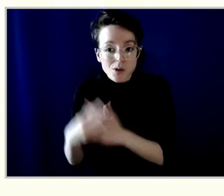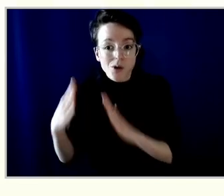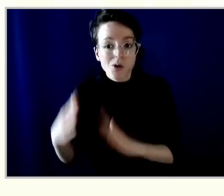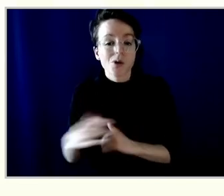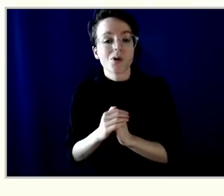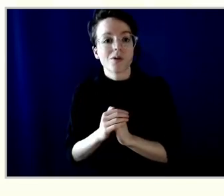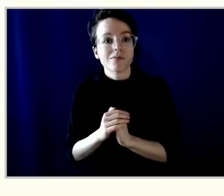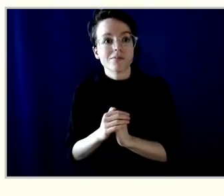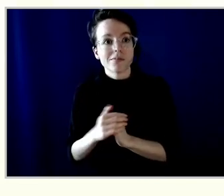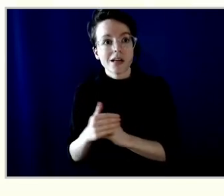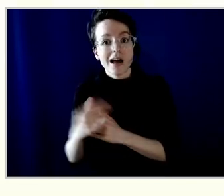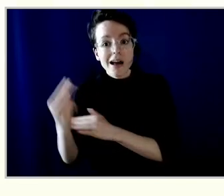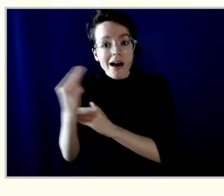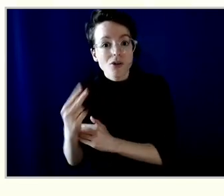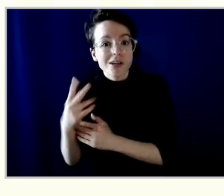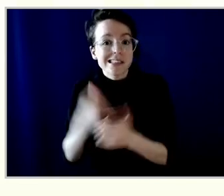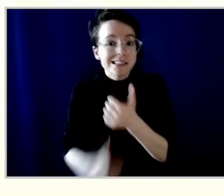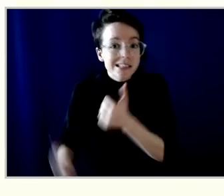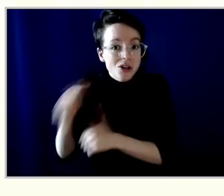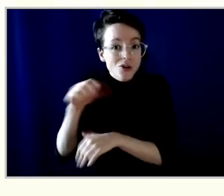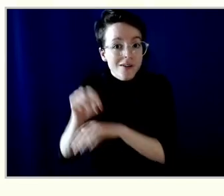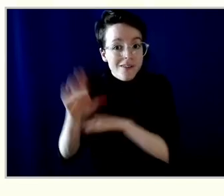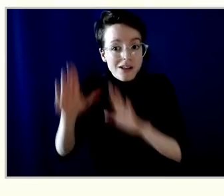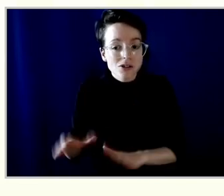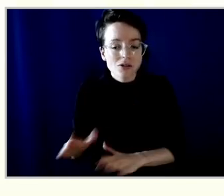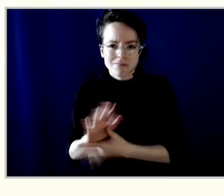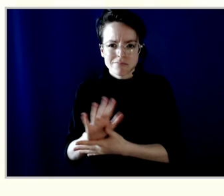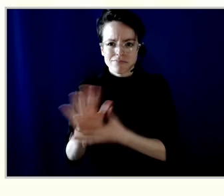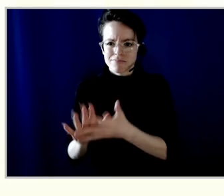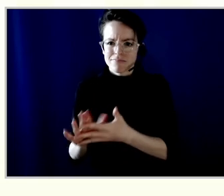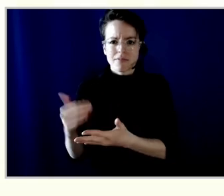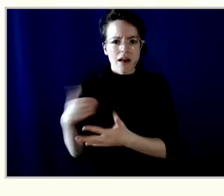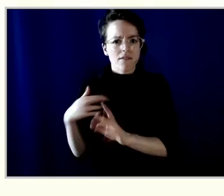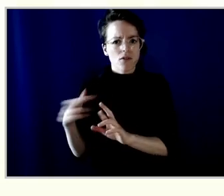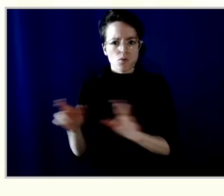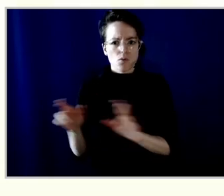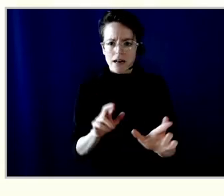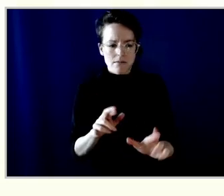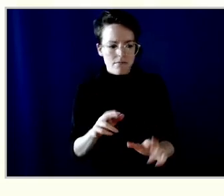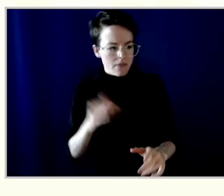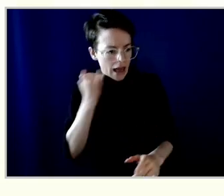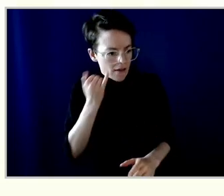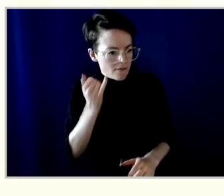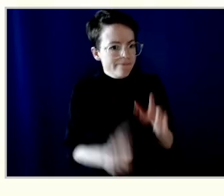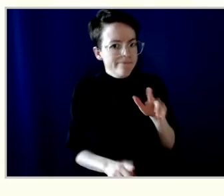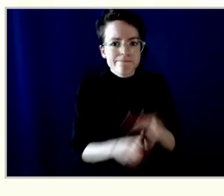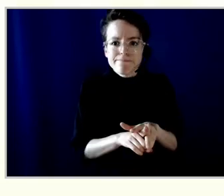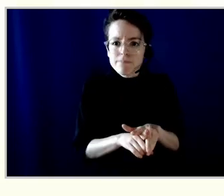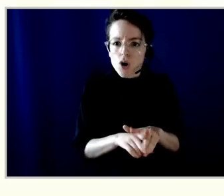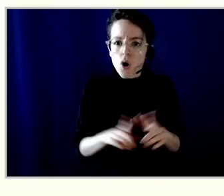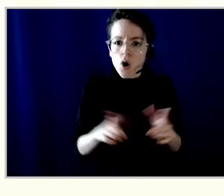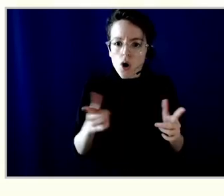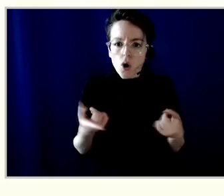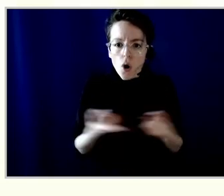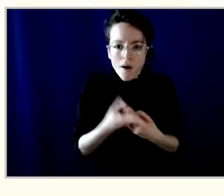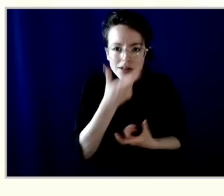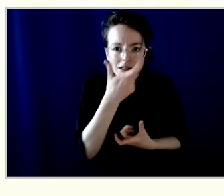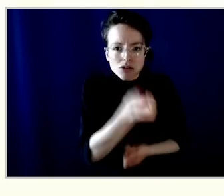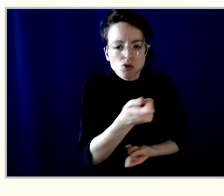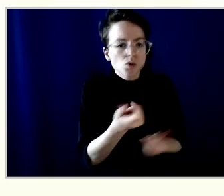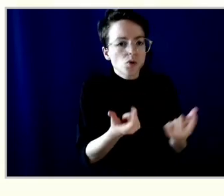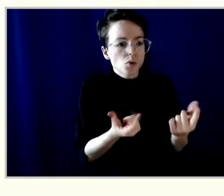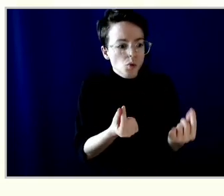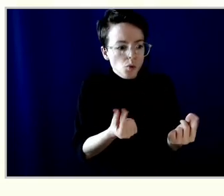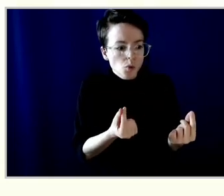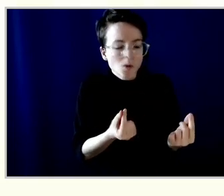others, who give us advice about how we ought to handle conflicts of interest in order to be sure that when